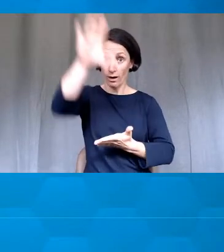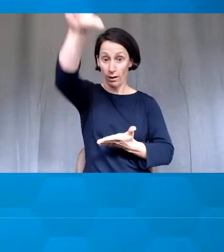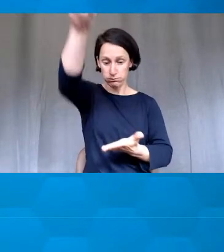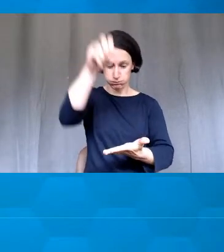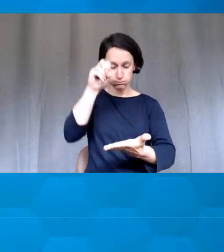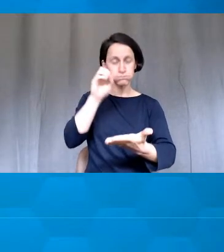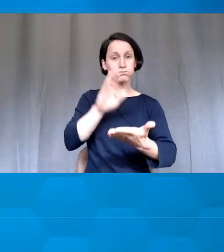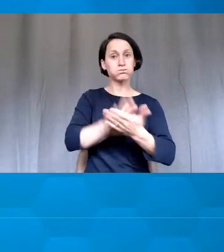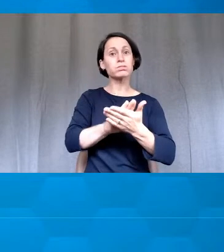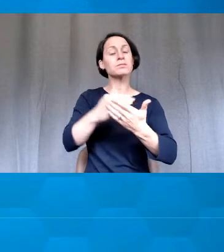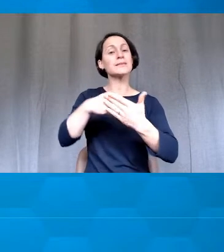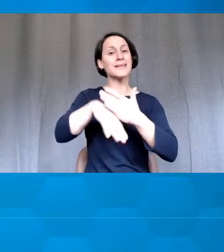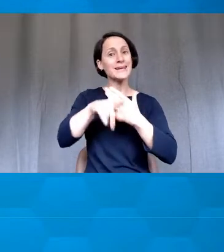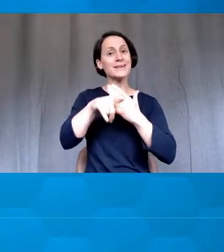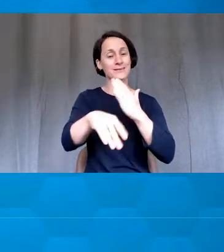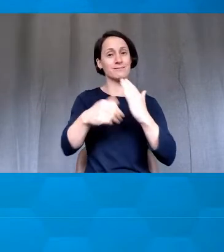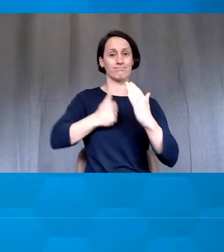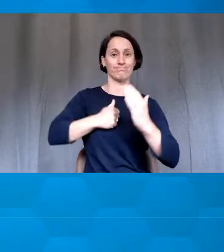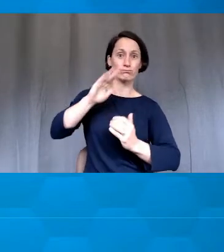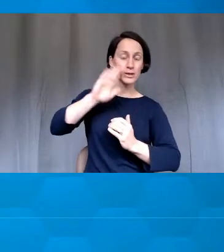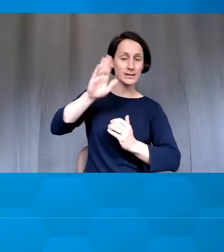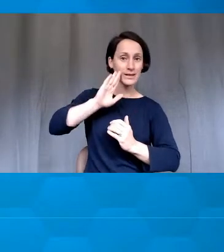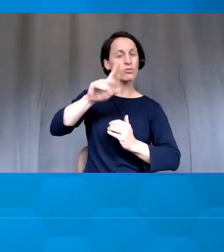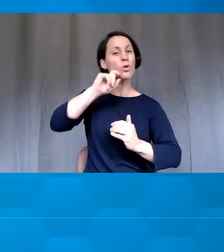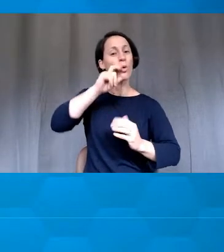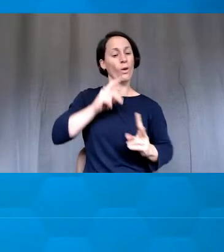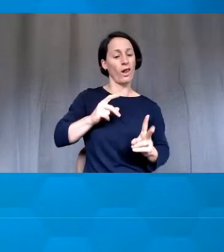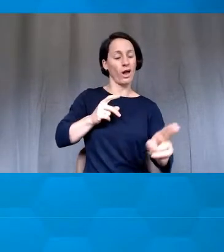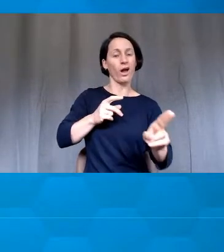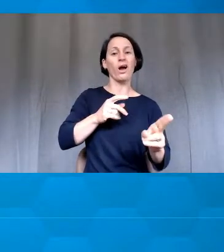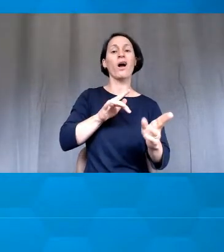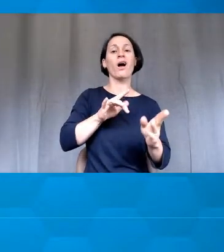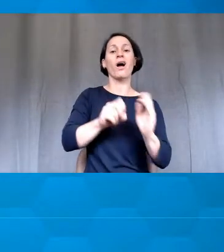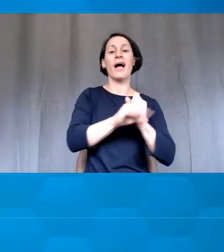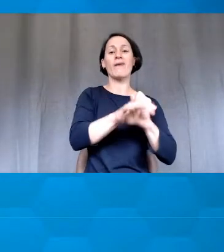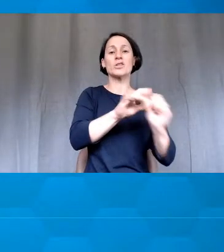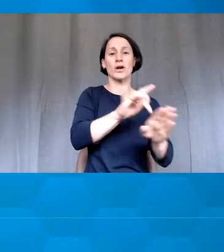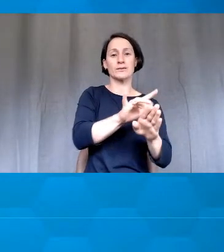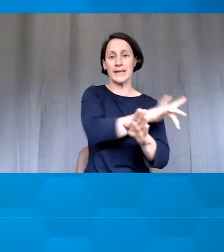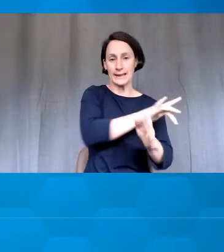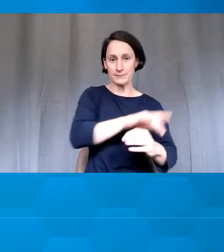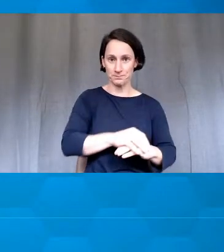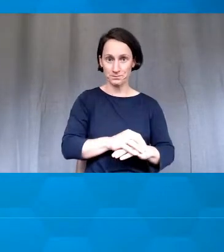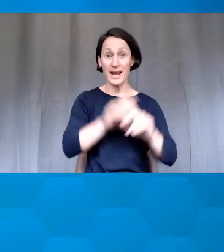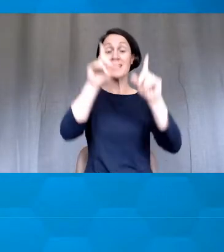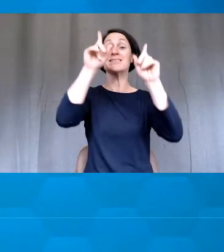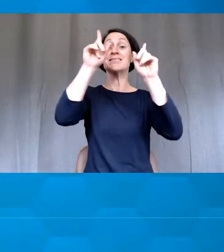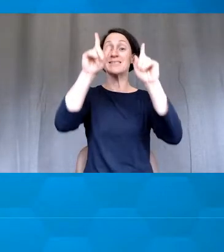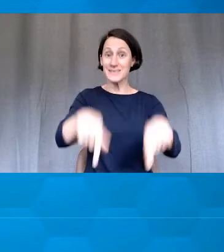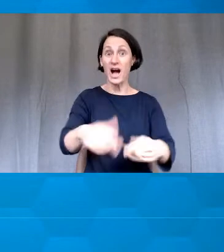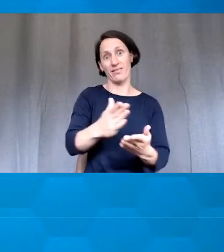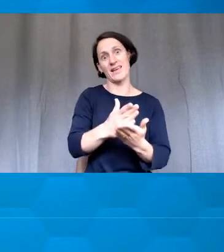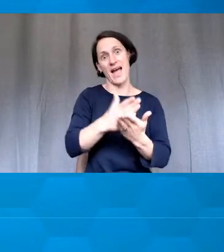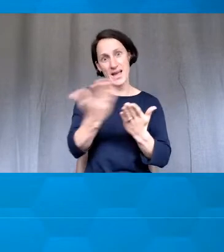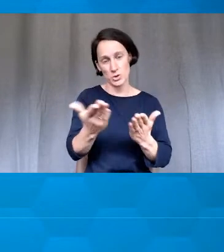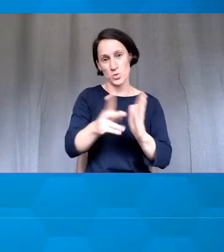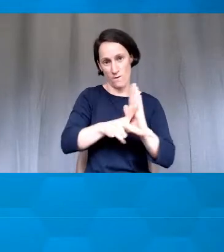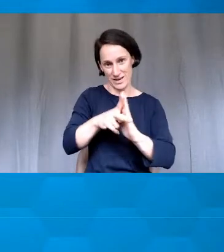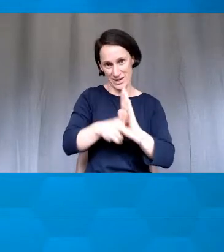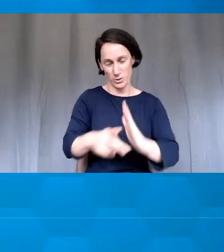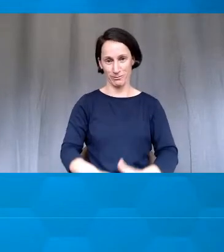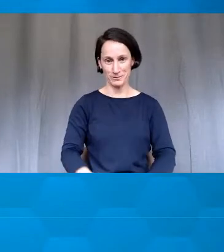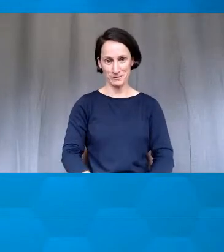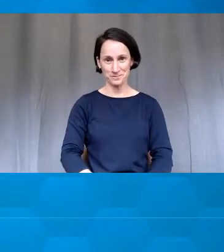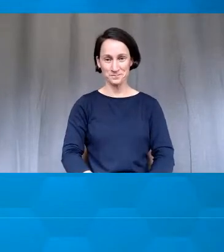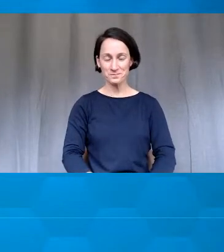presentation, and it will snip off that wonderful piece of advertising at the front and just start from the very start of your clip. So